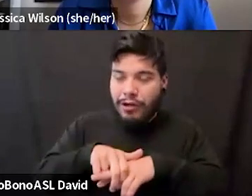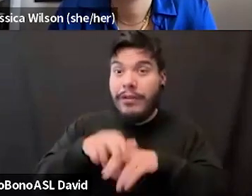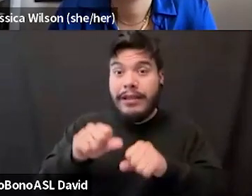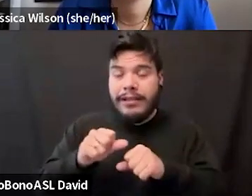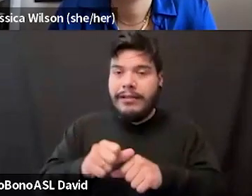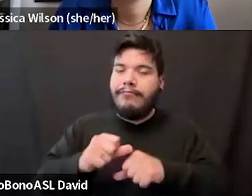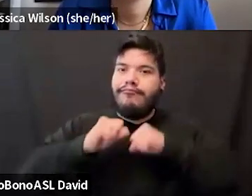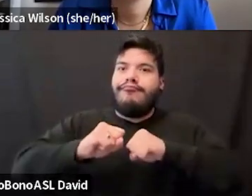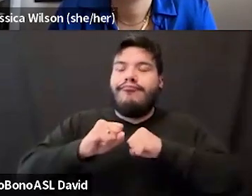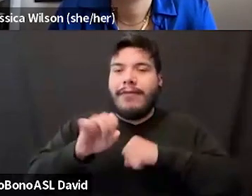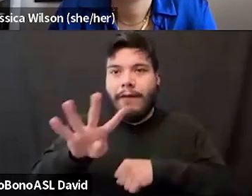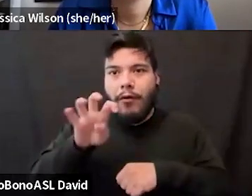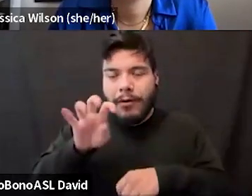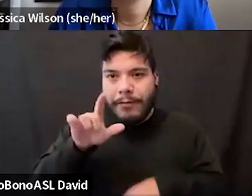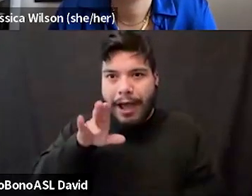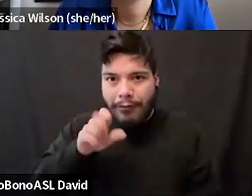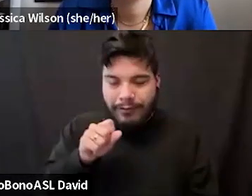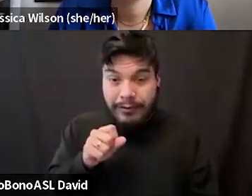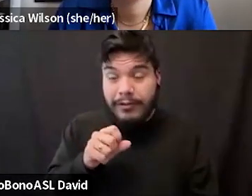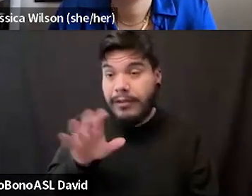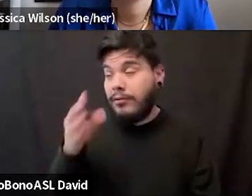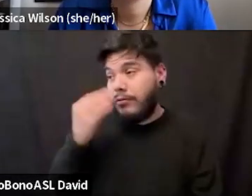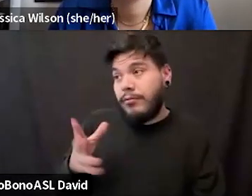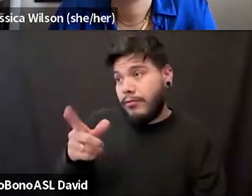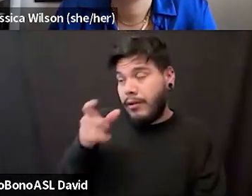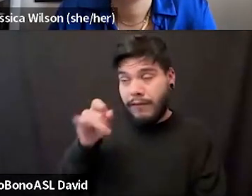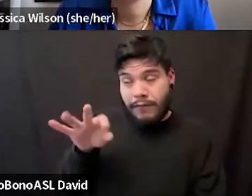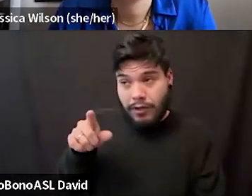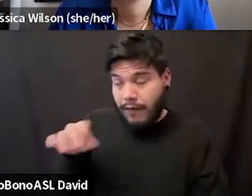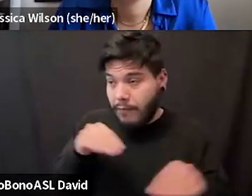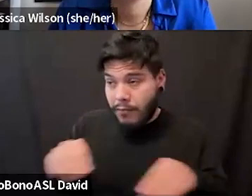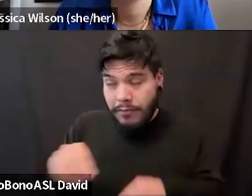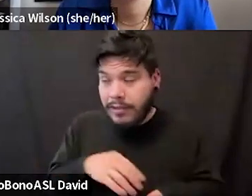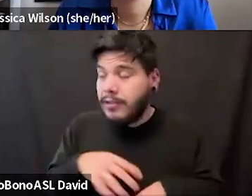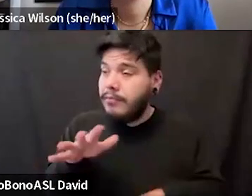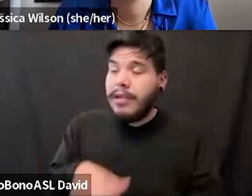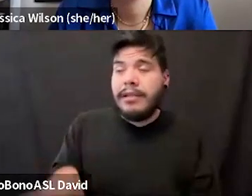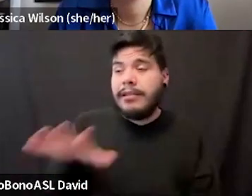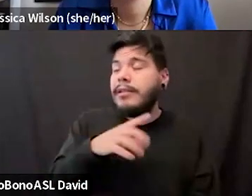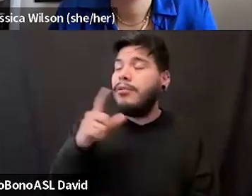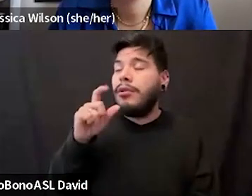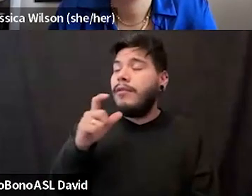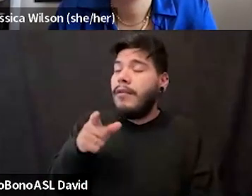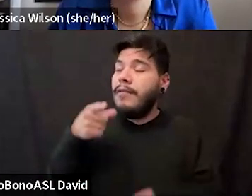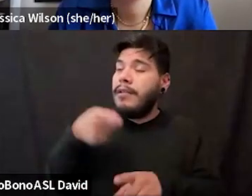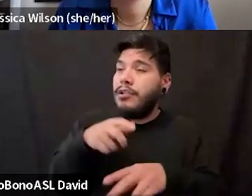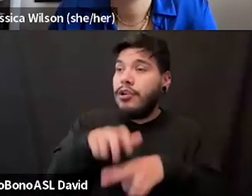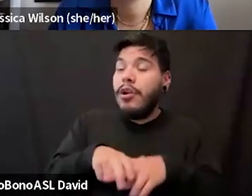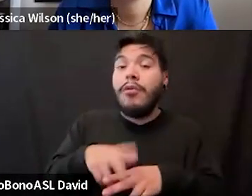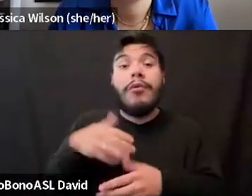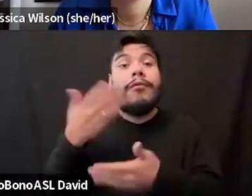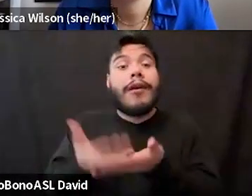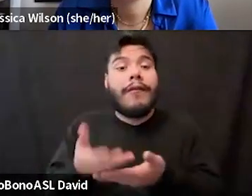pounds. And I was saying, look, if you're gonna have a movement space, you got to have these kinds of chairs. And when I showed up on that Friday, there were 10 of them